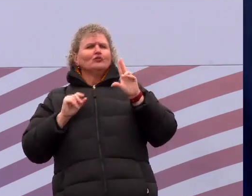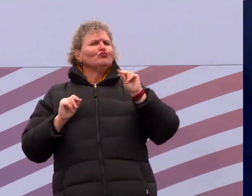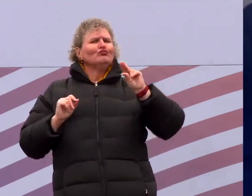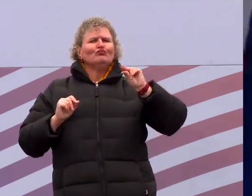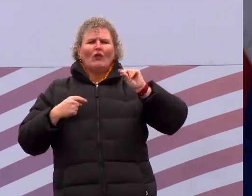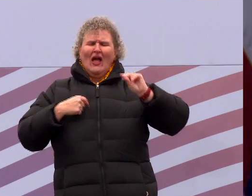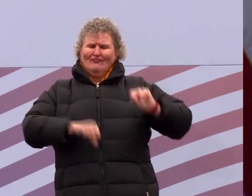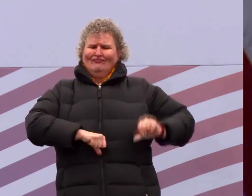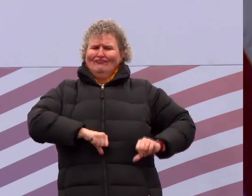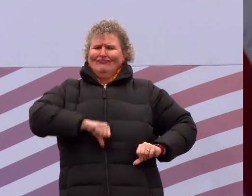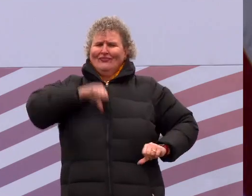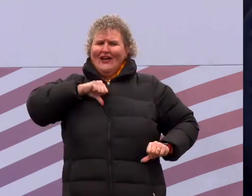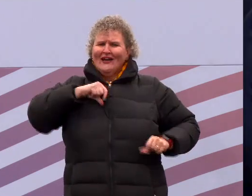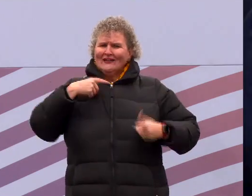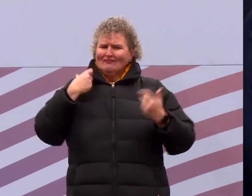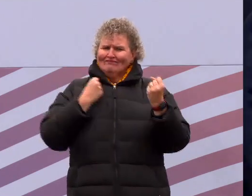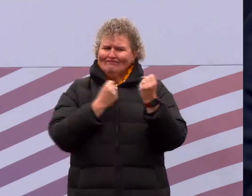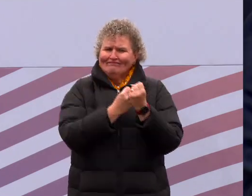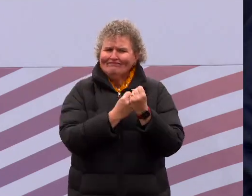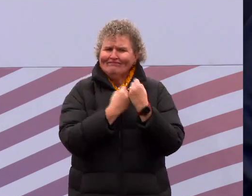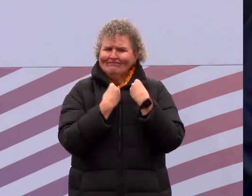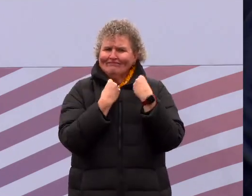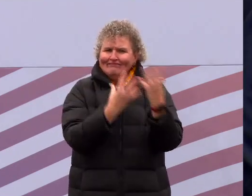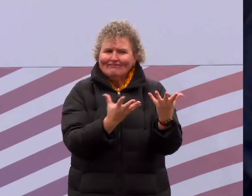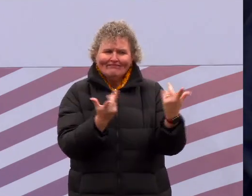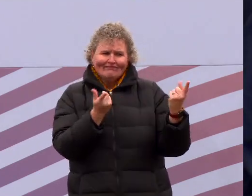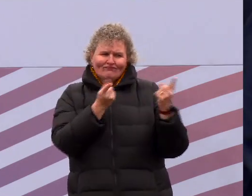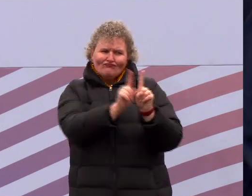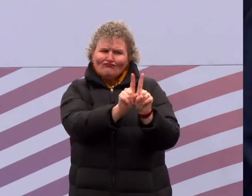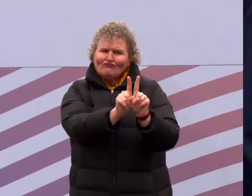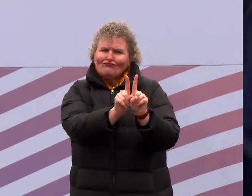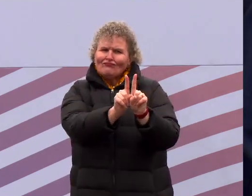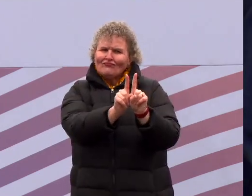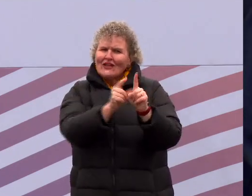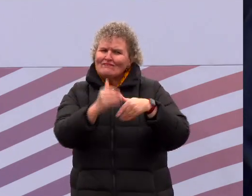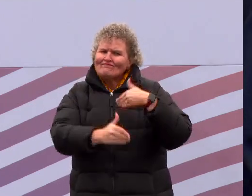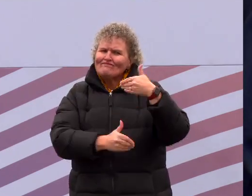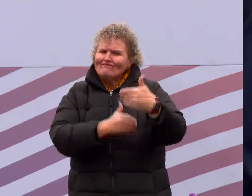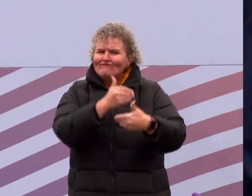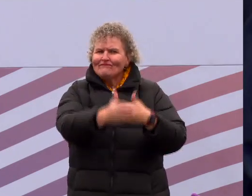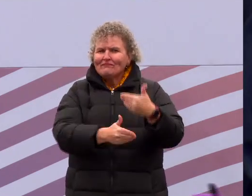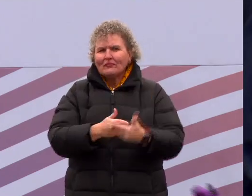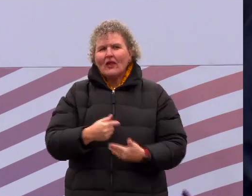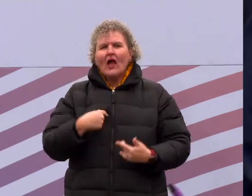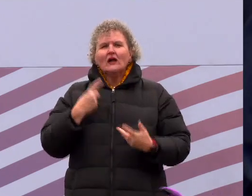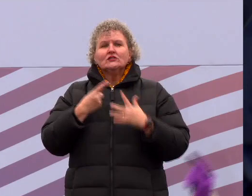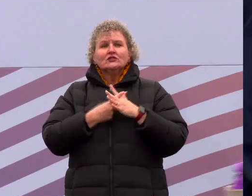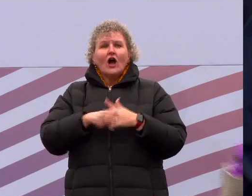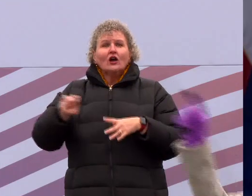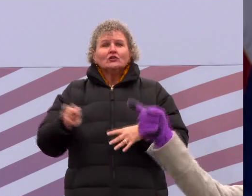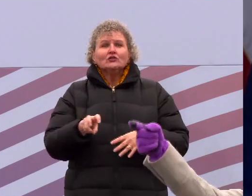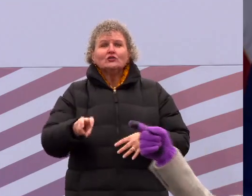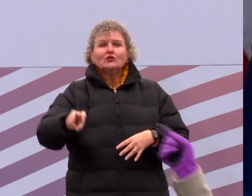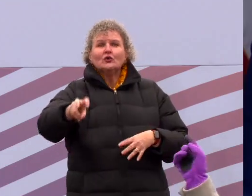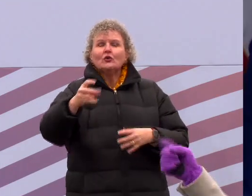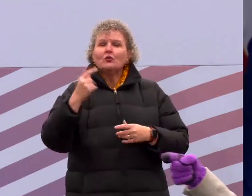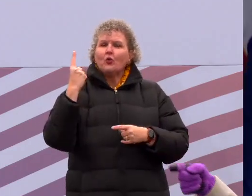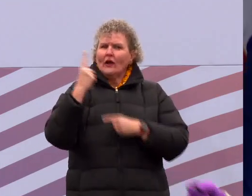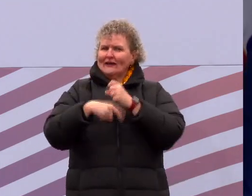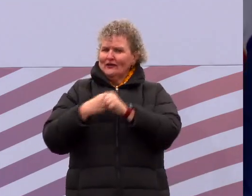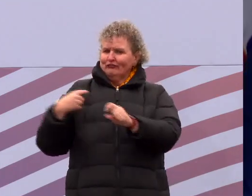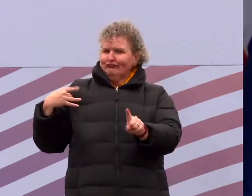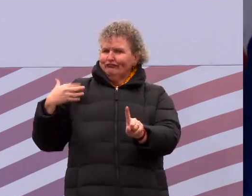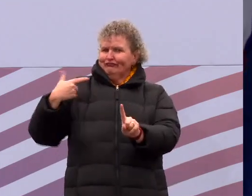progress on the things that actually matter. Josh and I embarked on this journey over a year ago to make Pennsylvania